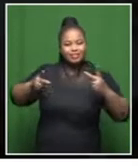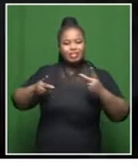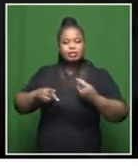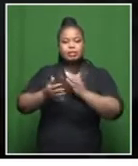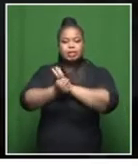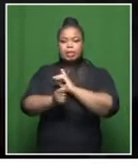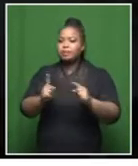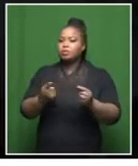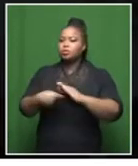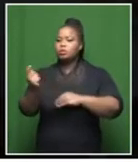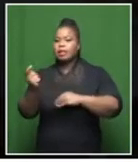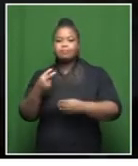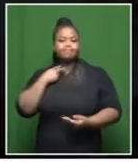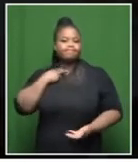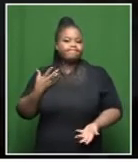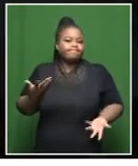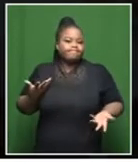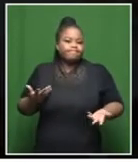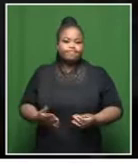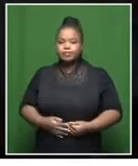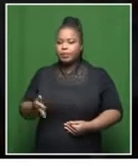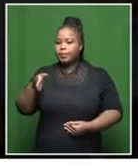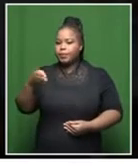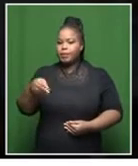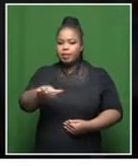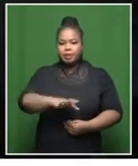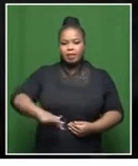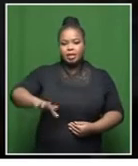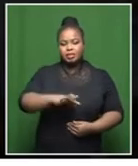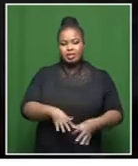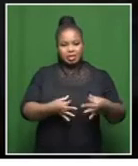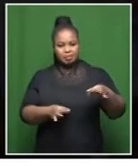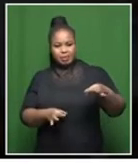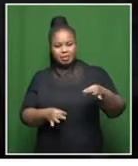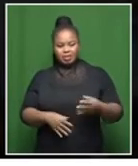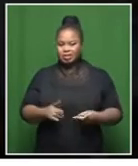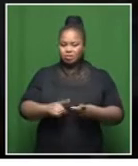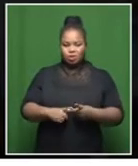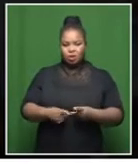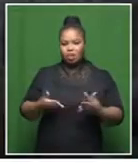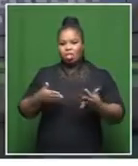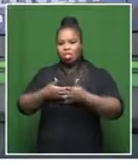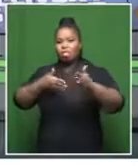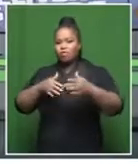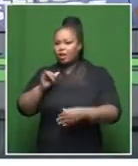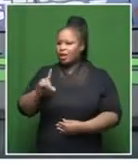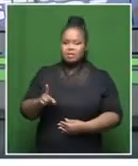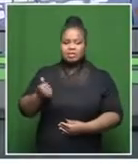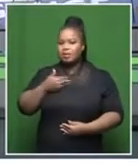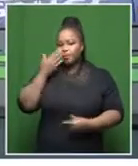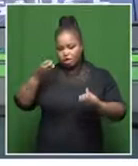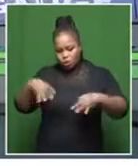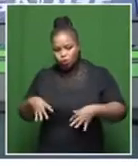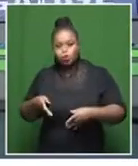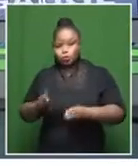a place where they can go and sell. They don't have a place where they can sort out their papers. They don't have access to IDs all the time. They lose